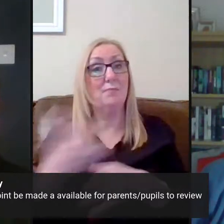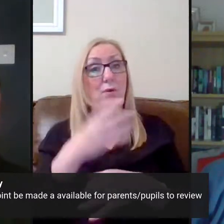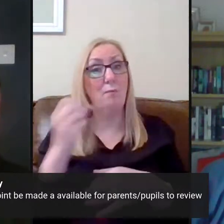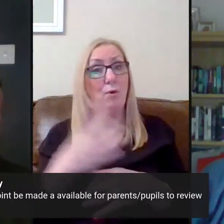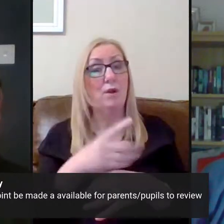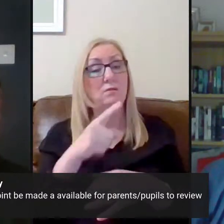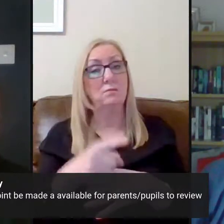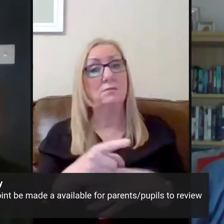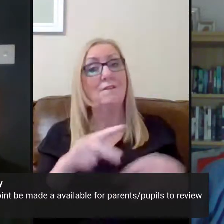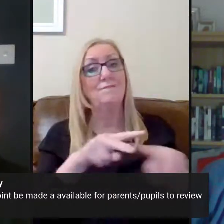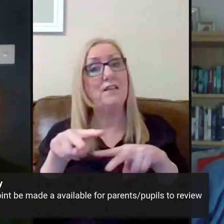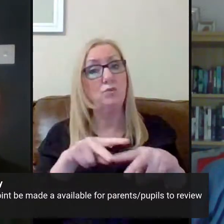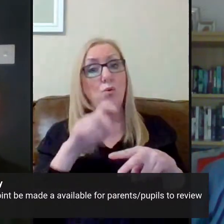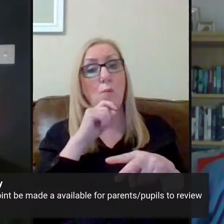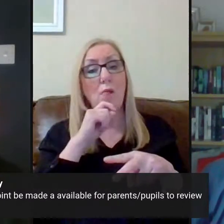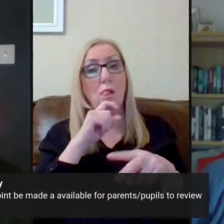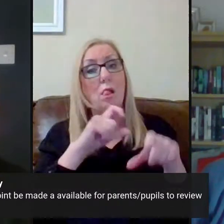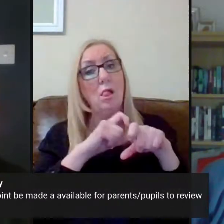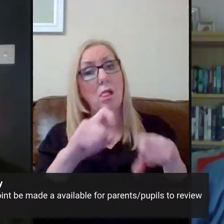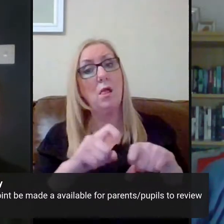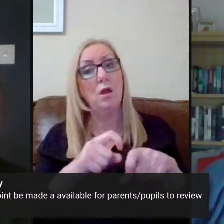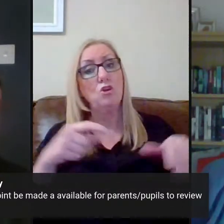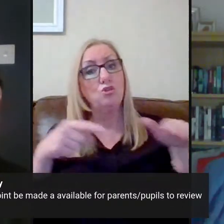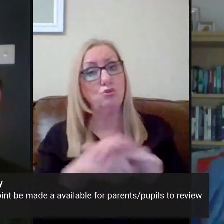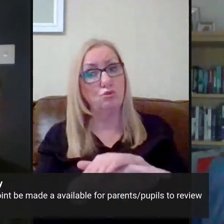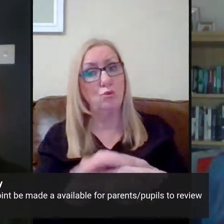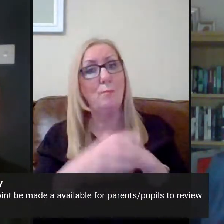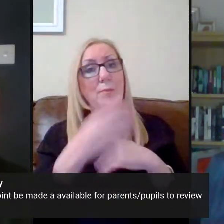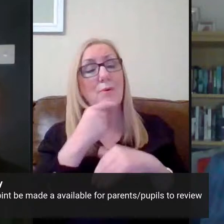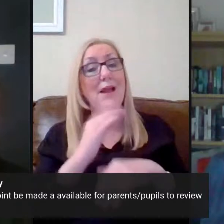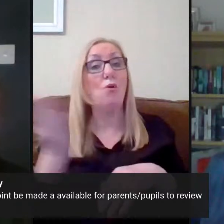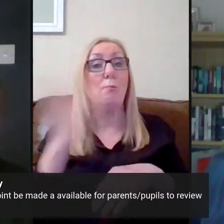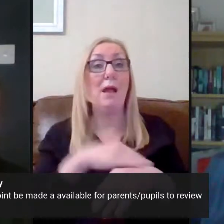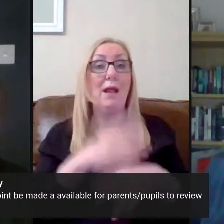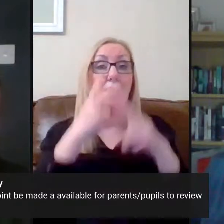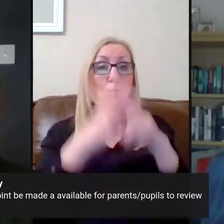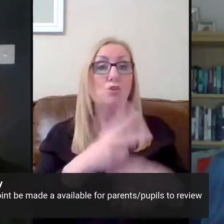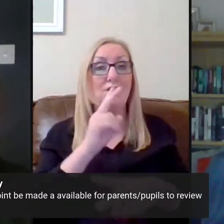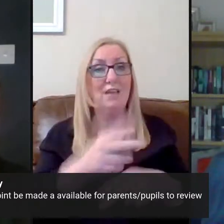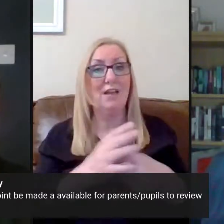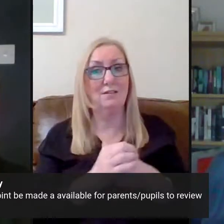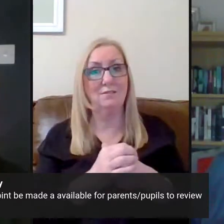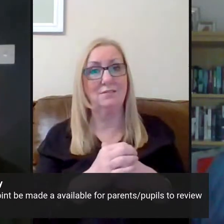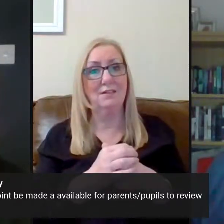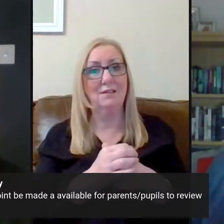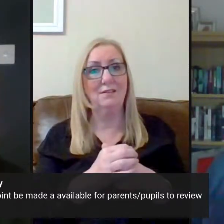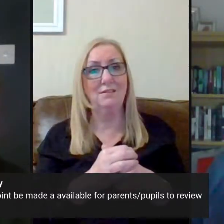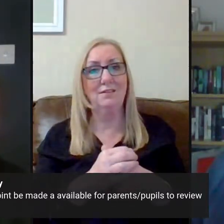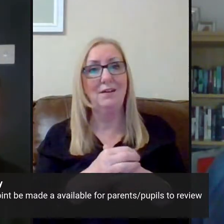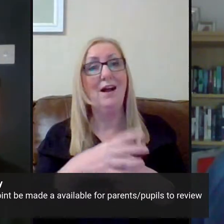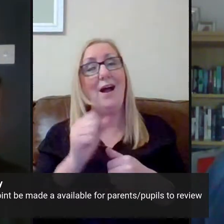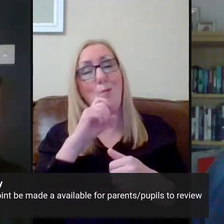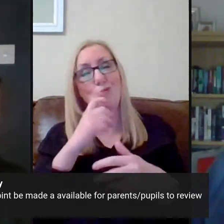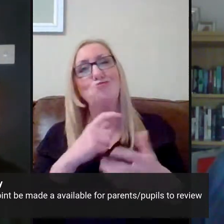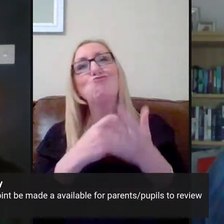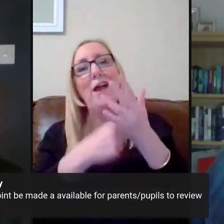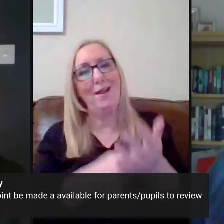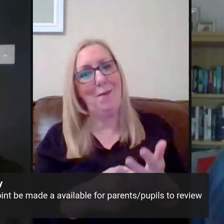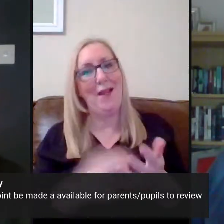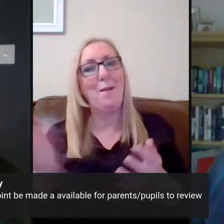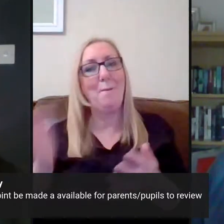remain on YouTube if people want to go back and re-watch it, which would be highly recommended. Did they all go back and